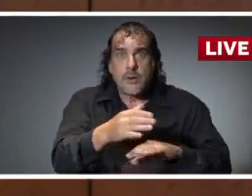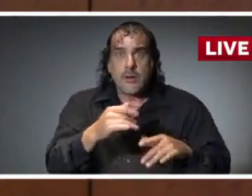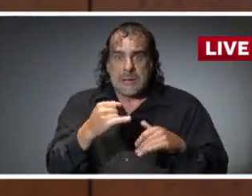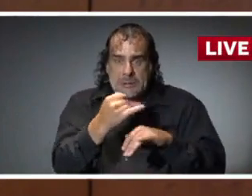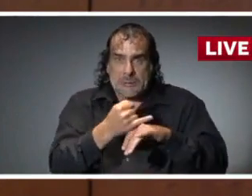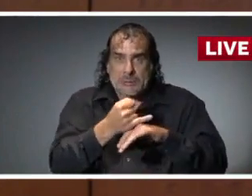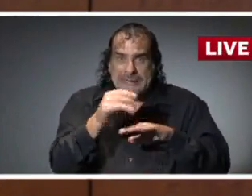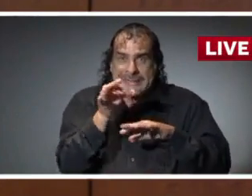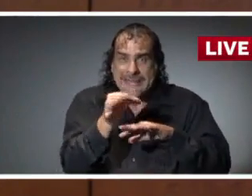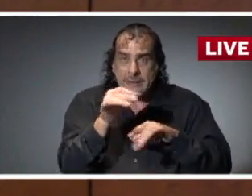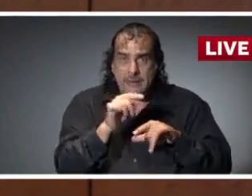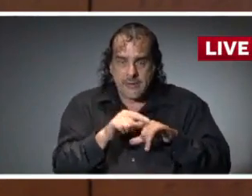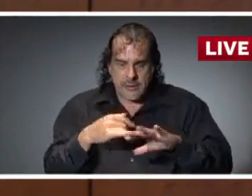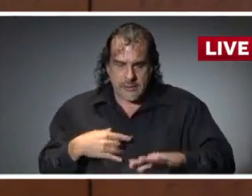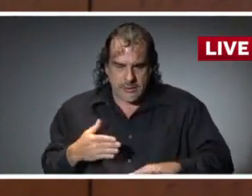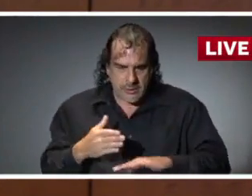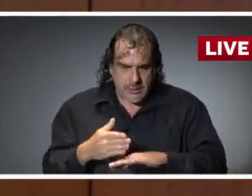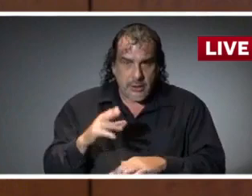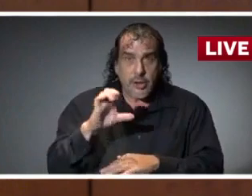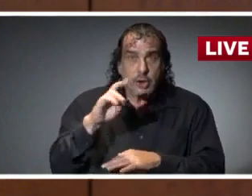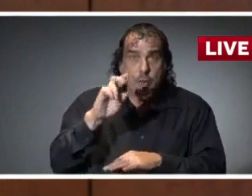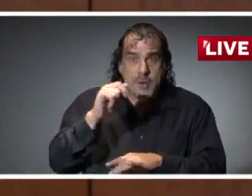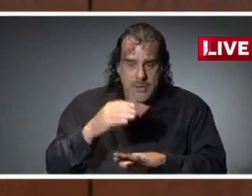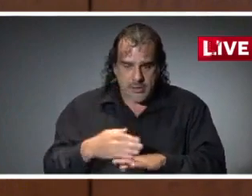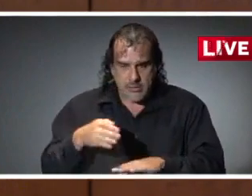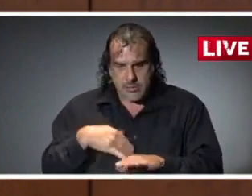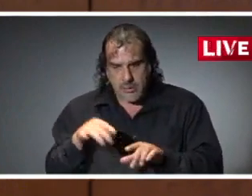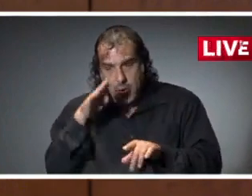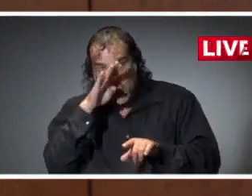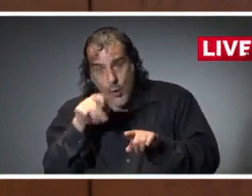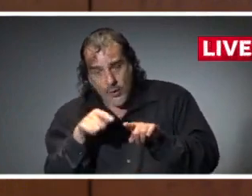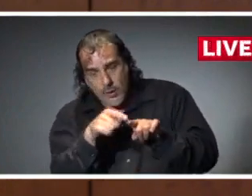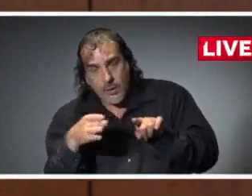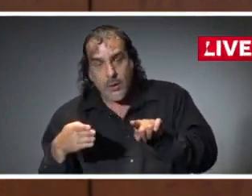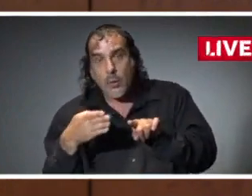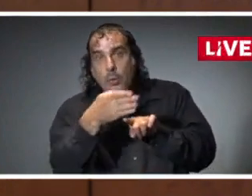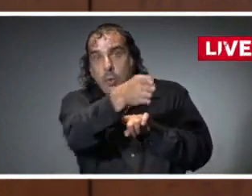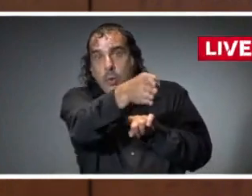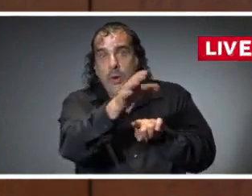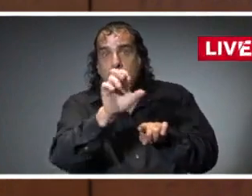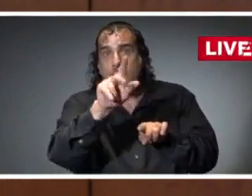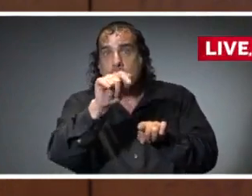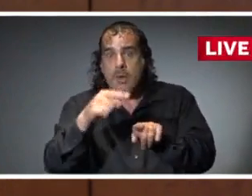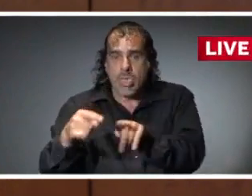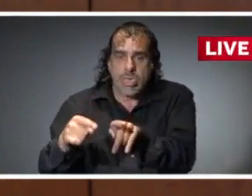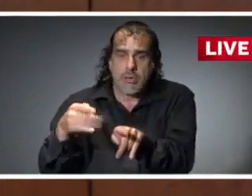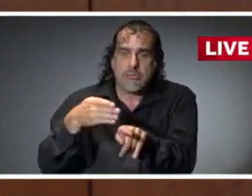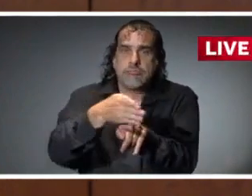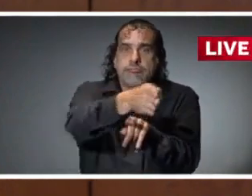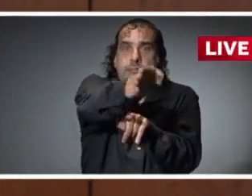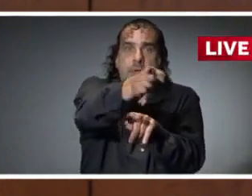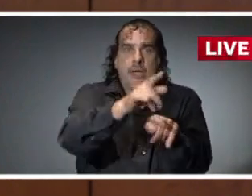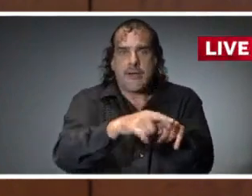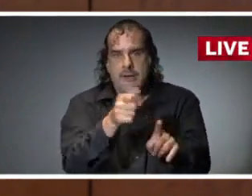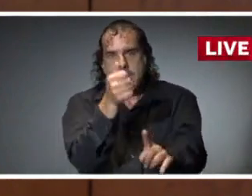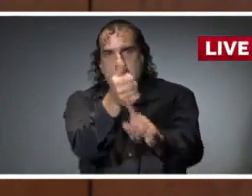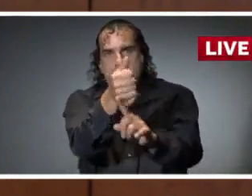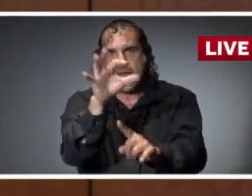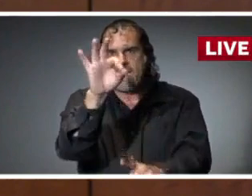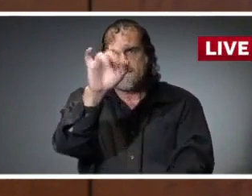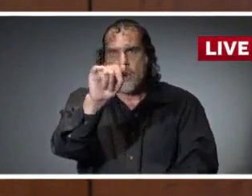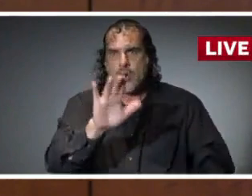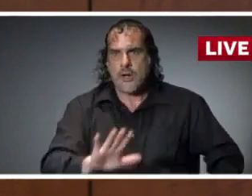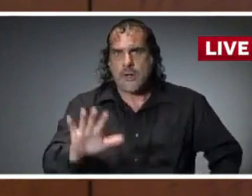northeastern portion of Cuba and expected to make landfall somewhere in the vicinity of Florida very